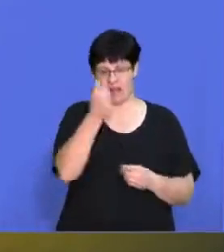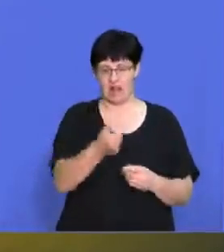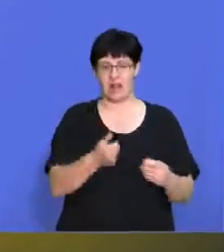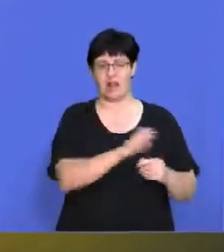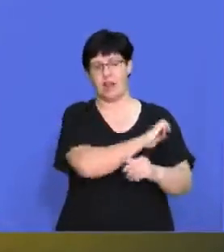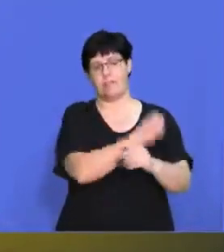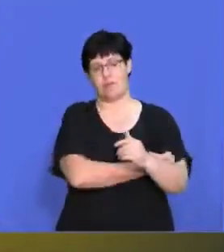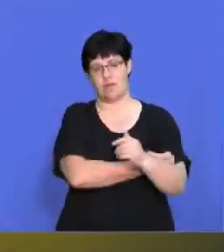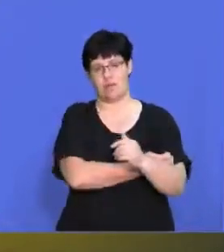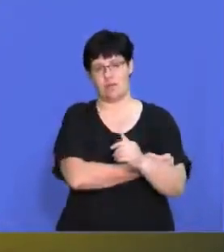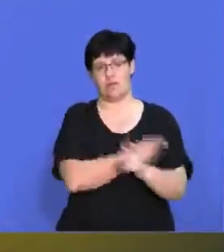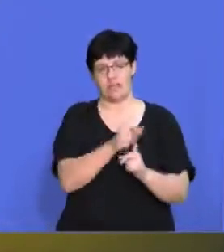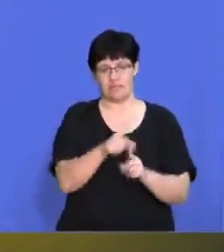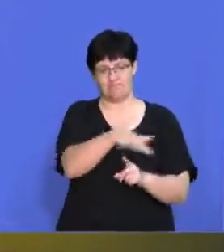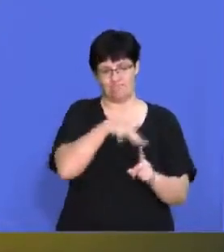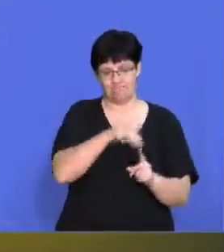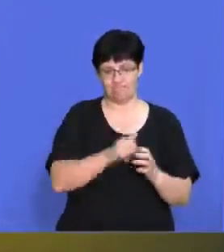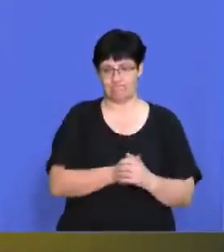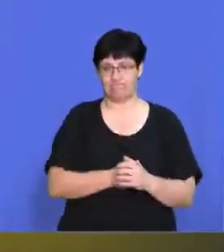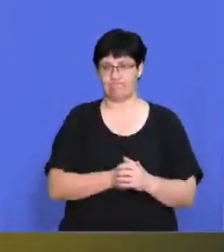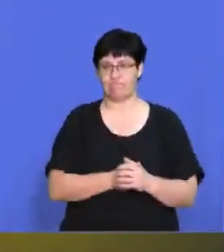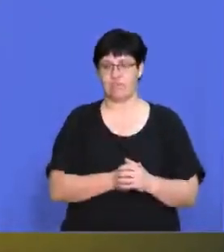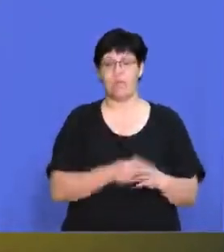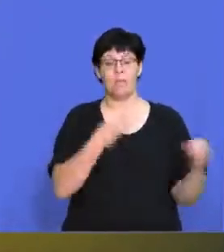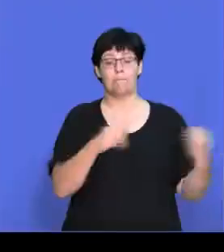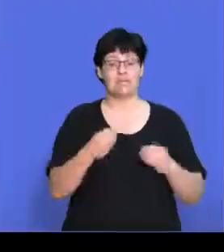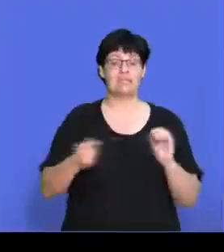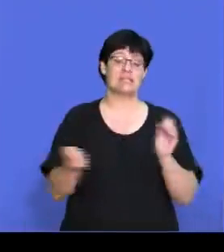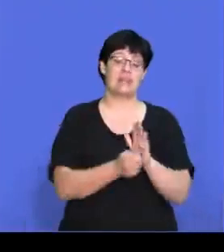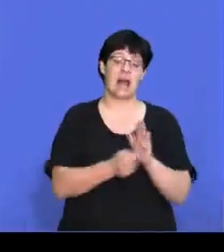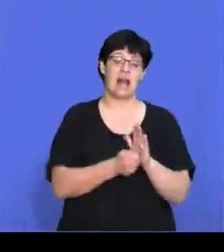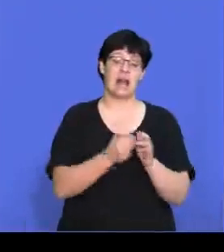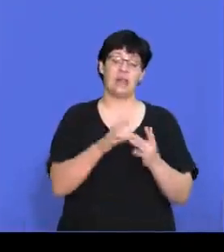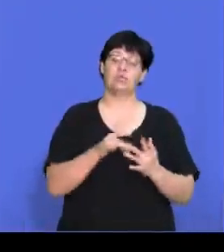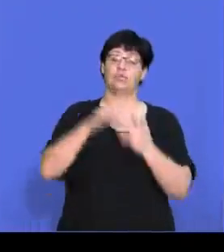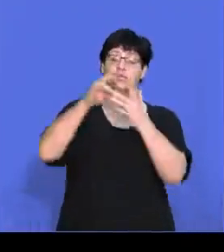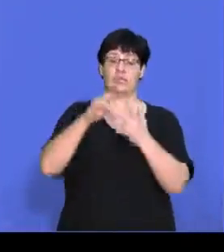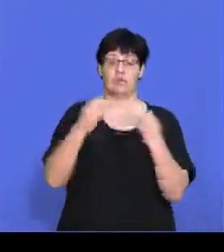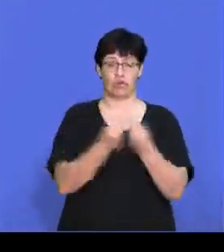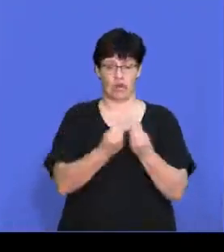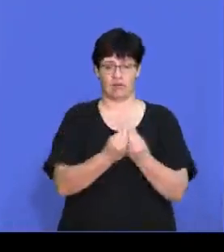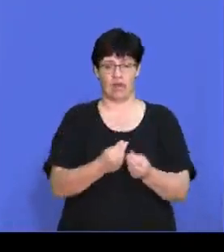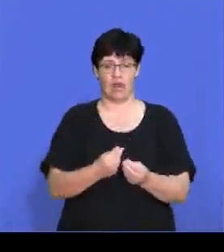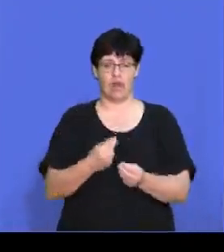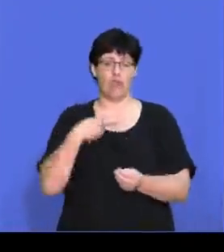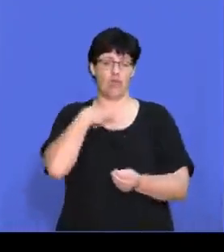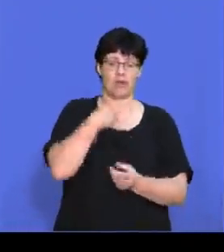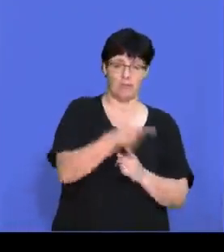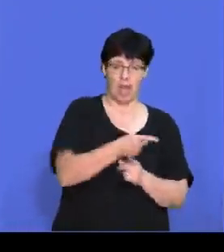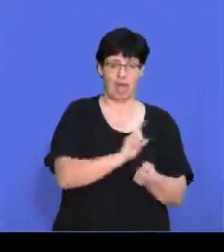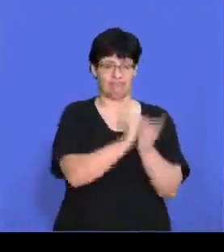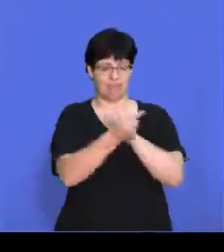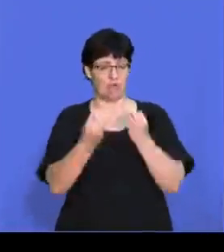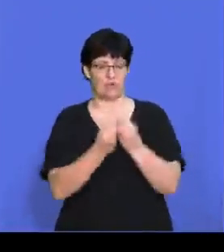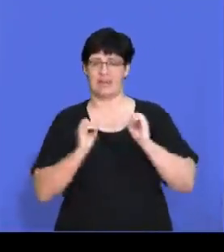power in that regard. And if the business sells unique products, it will not be threatened by substitute